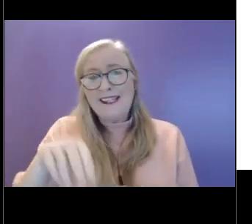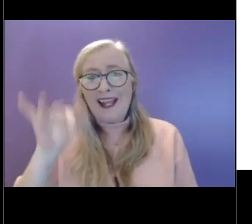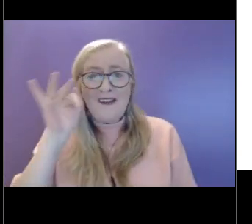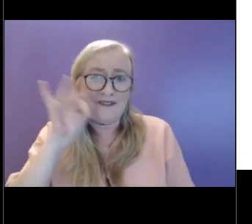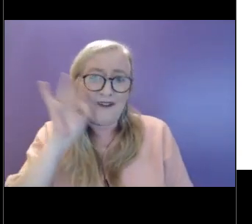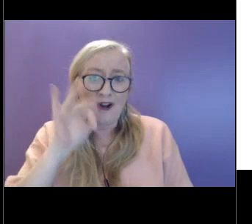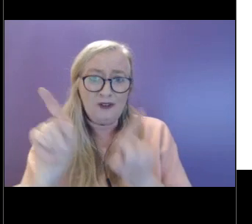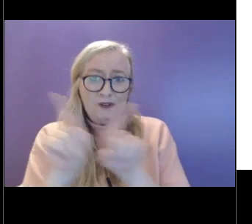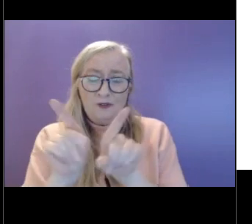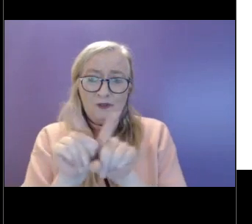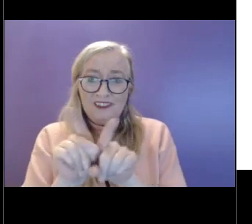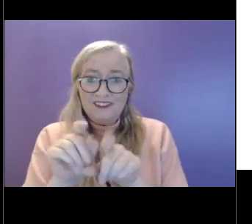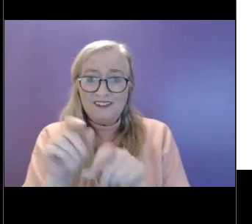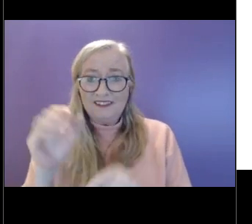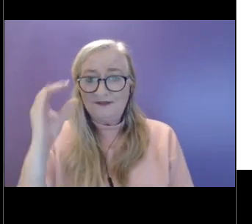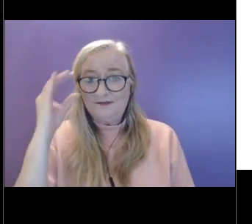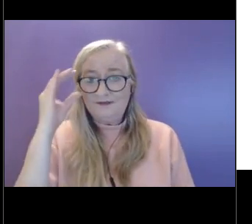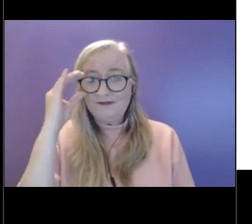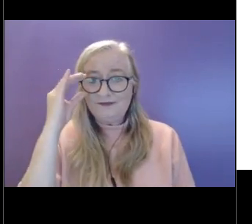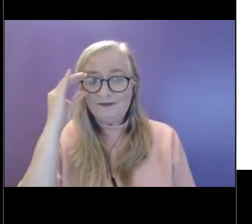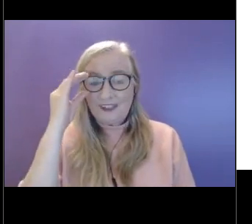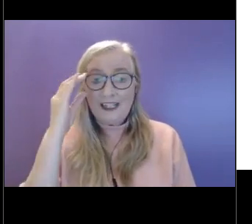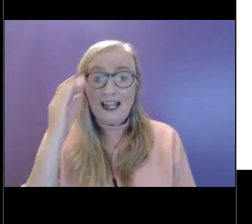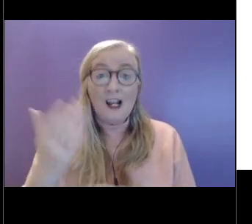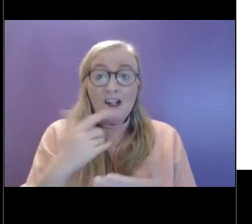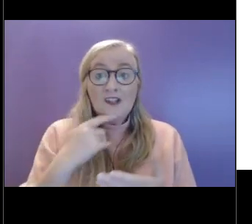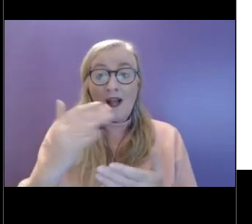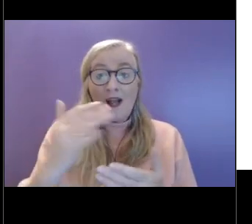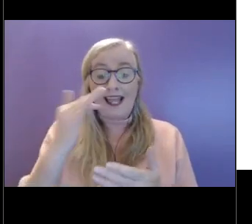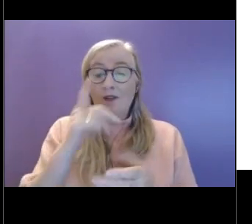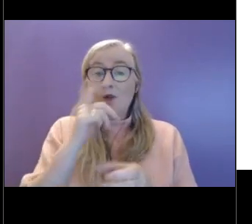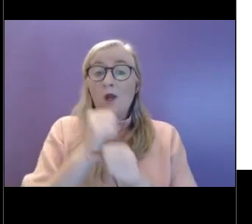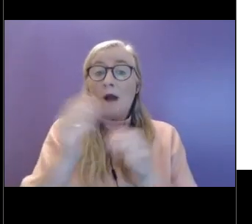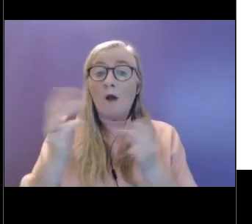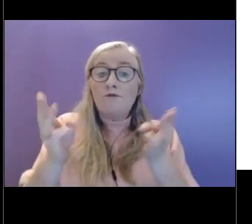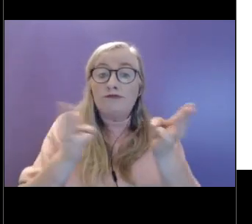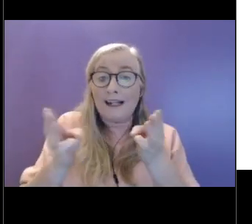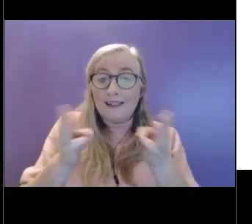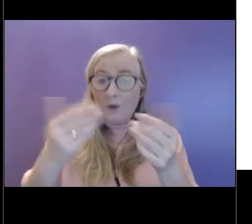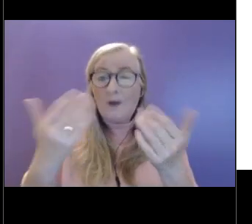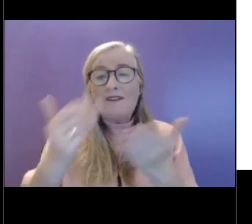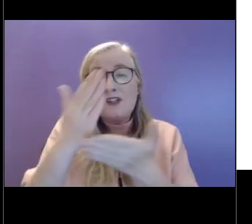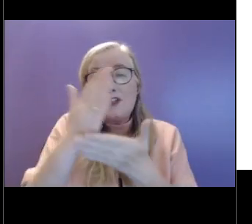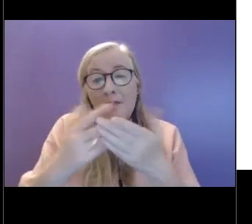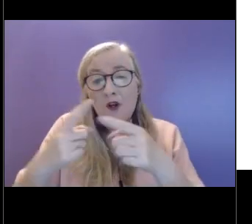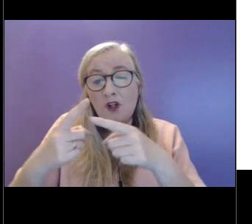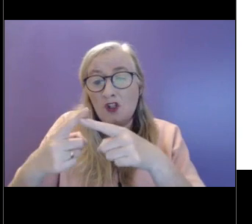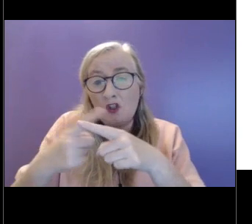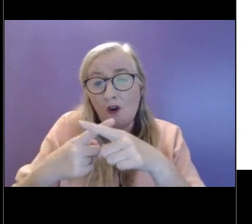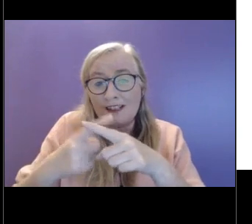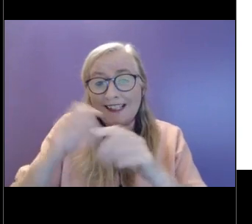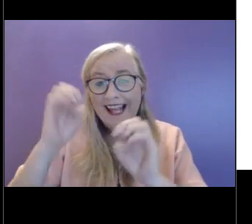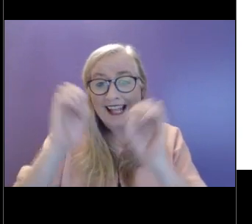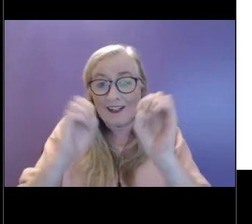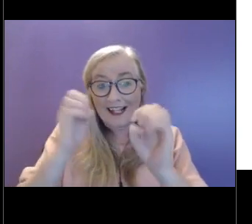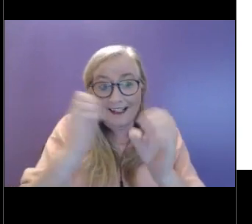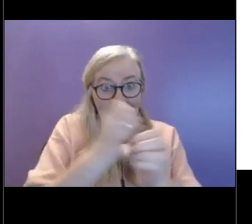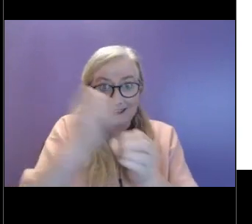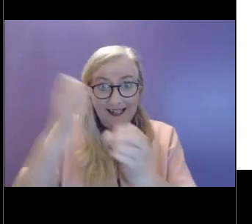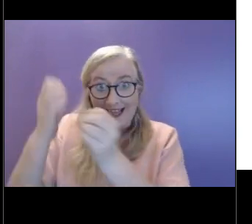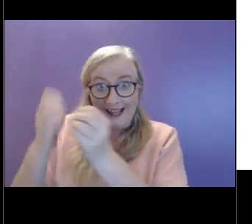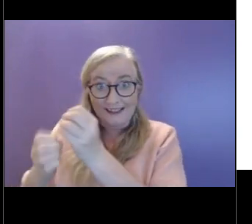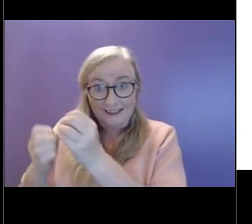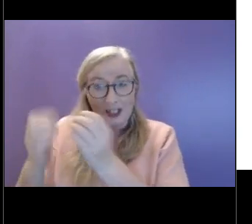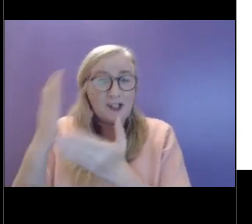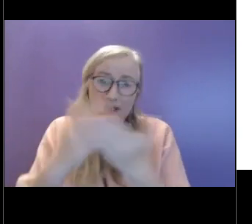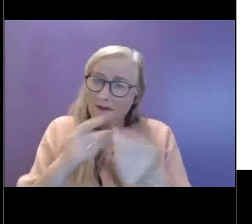this is something people want to get a bit practical about. So we do have some short exercises towards the end. And some of you will know some of